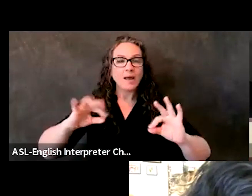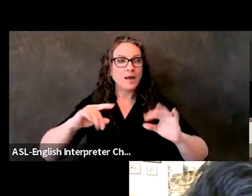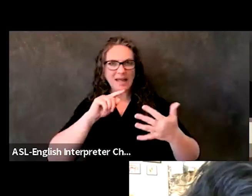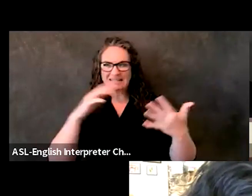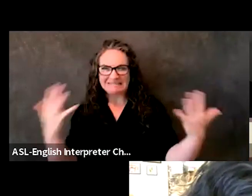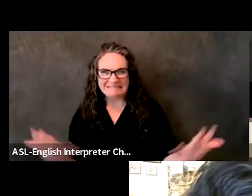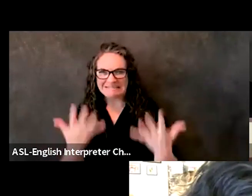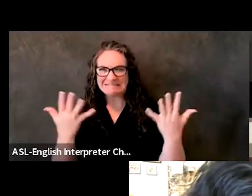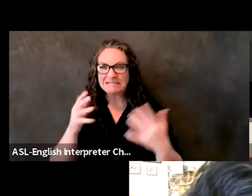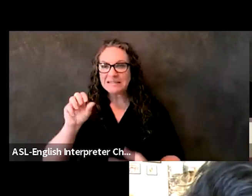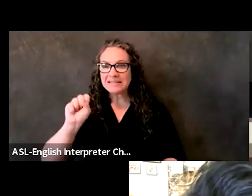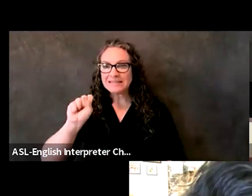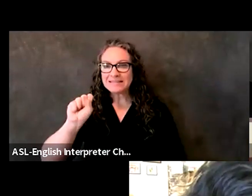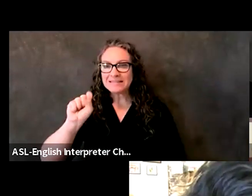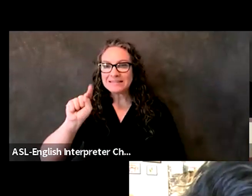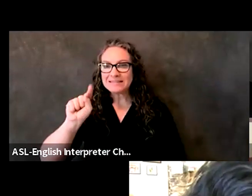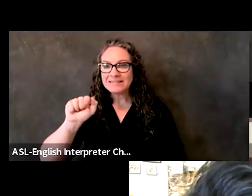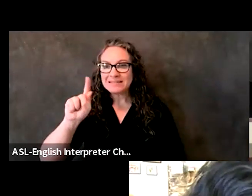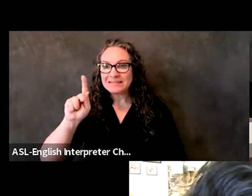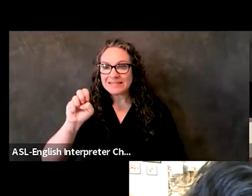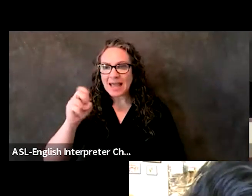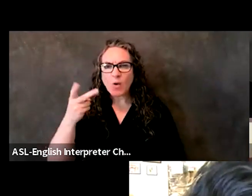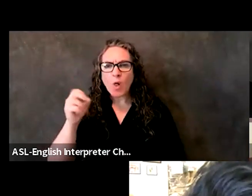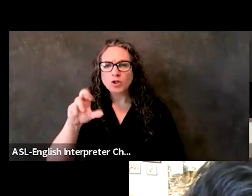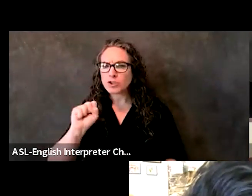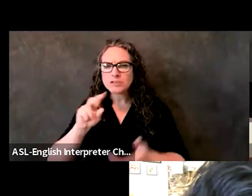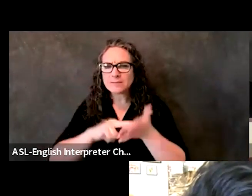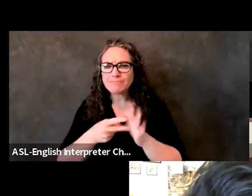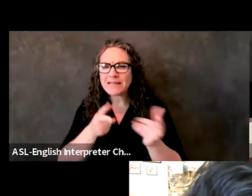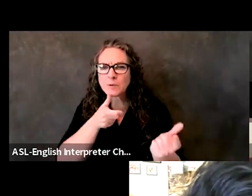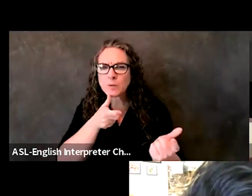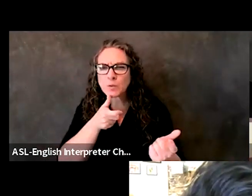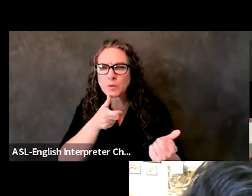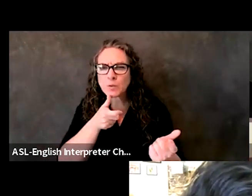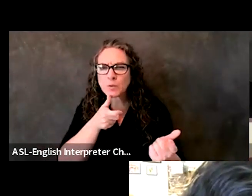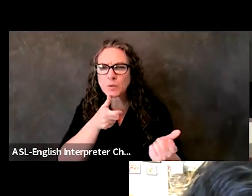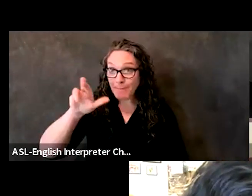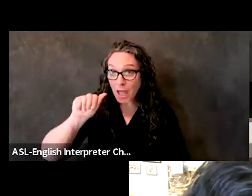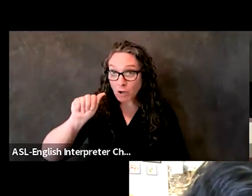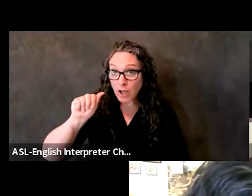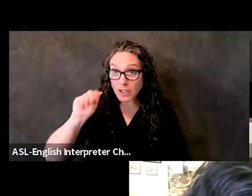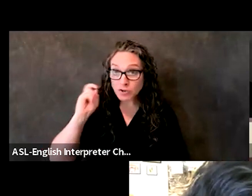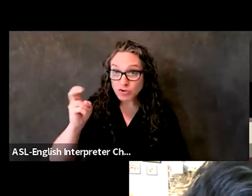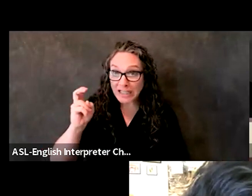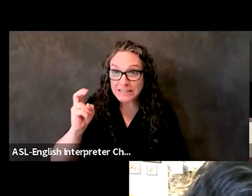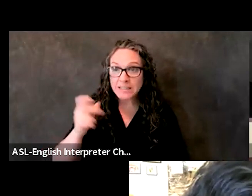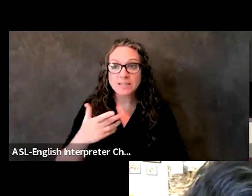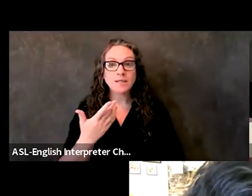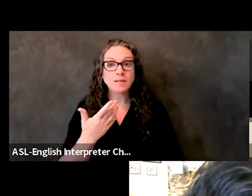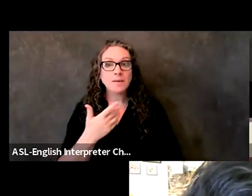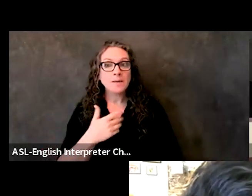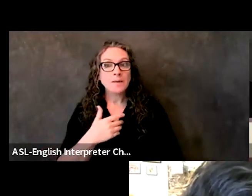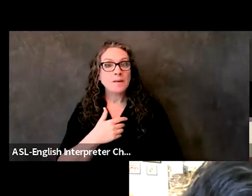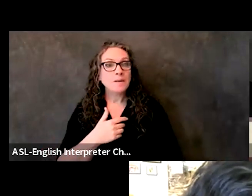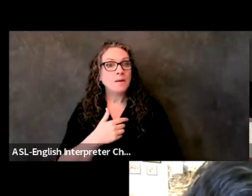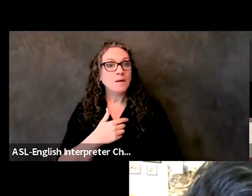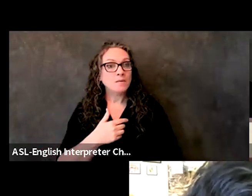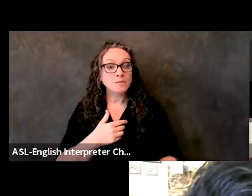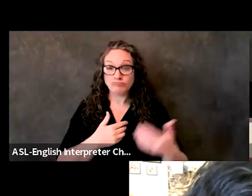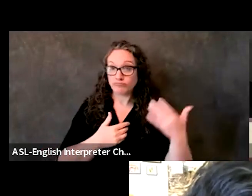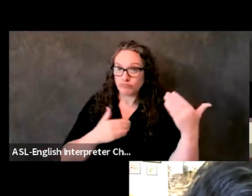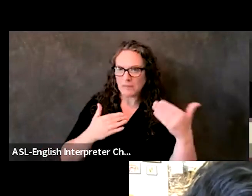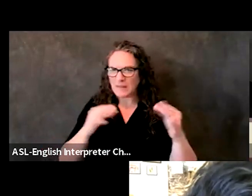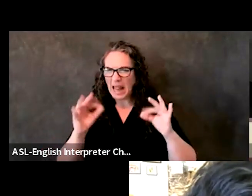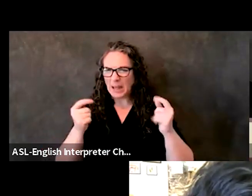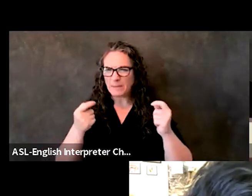like a local paratransit? Is that a stakeholder? Uh, is it? Yeah. So, sorry to interrupt you, Vince. No, Go ahead.